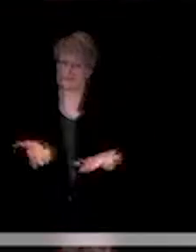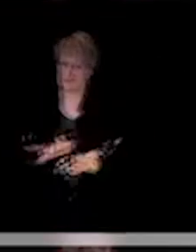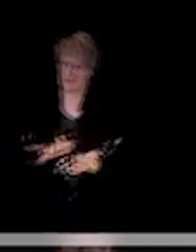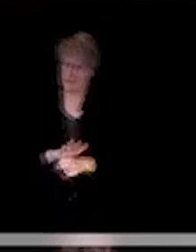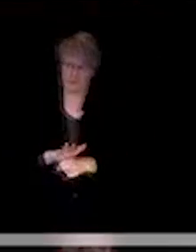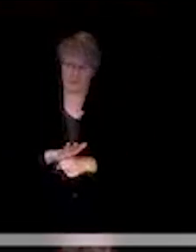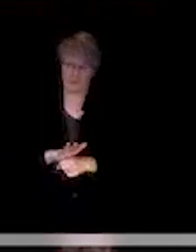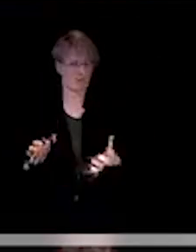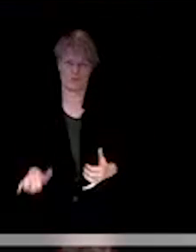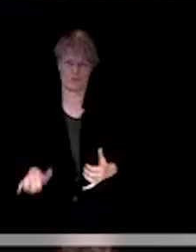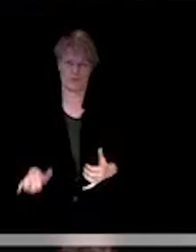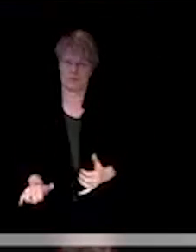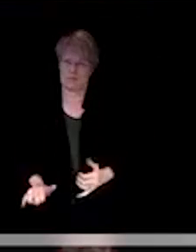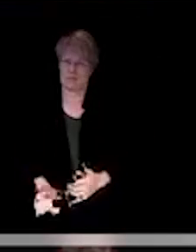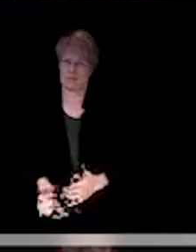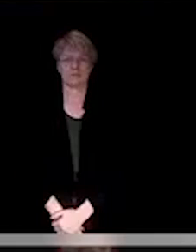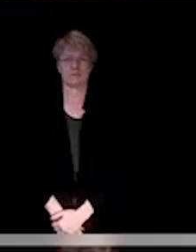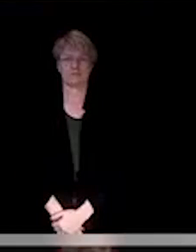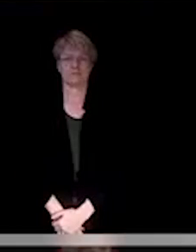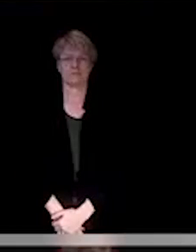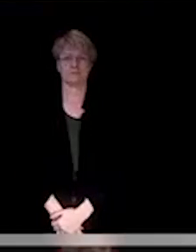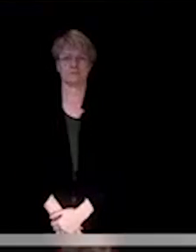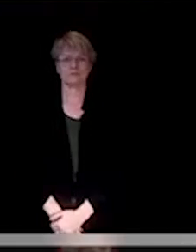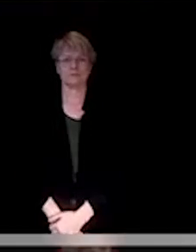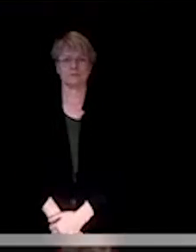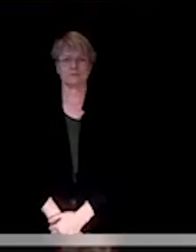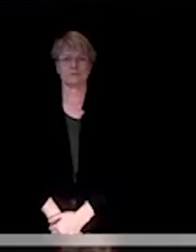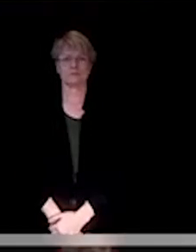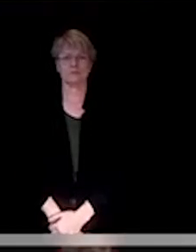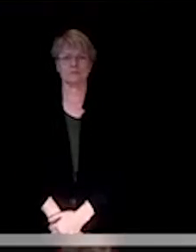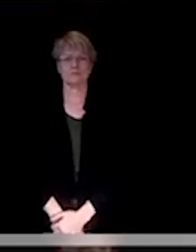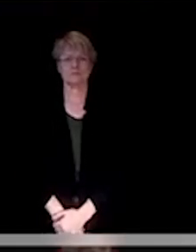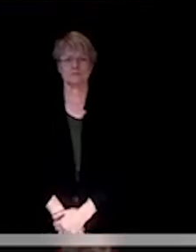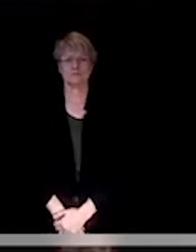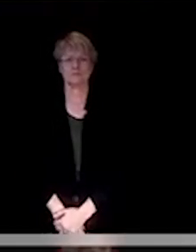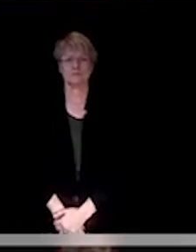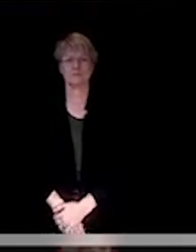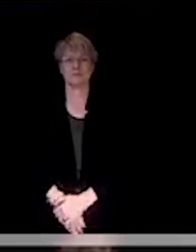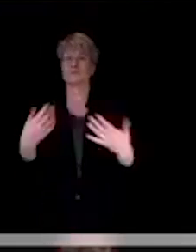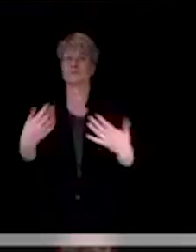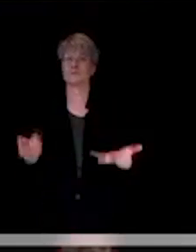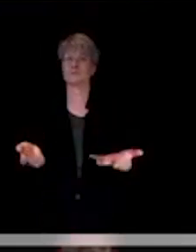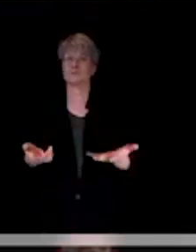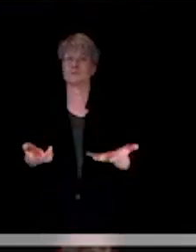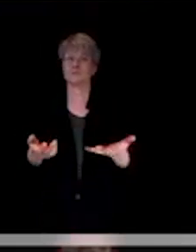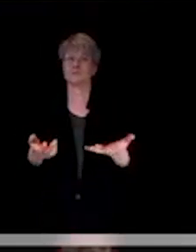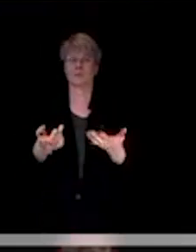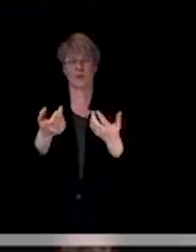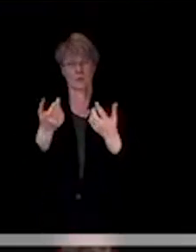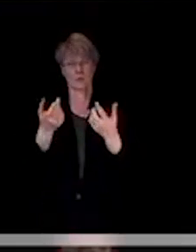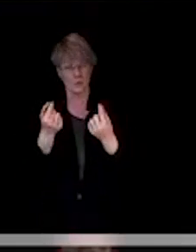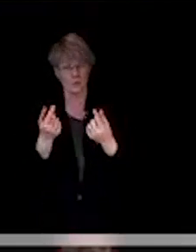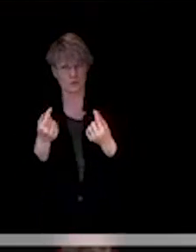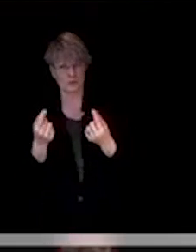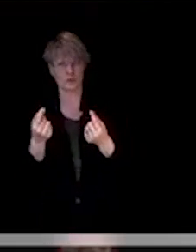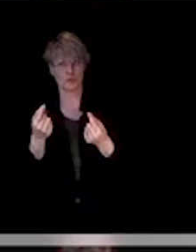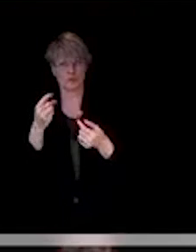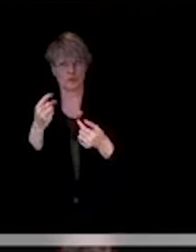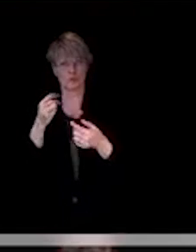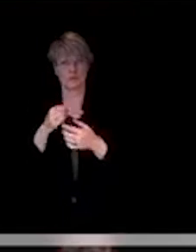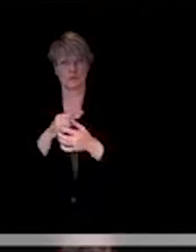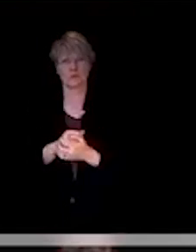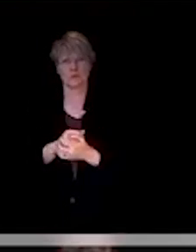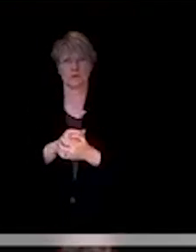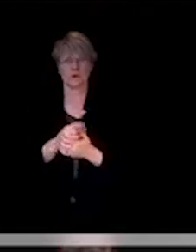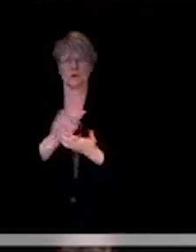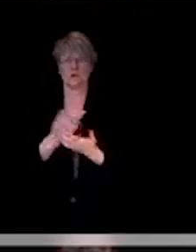so, the practices that are in these guidance documents are similar to what are in the others in terms of a